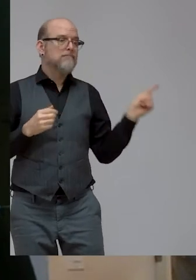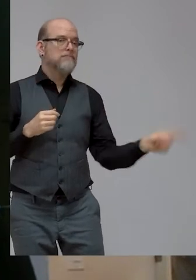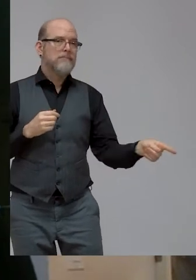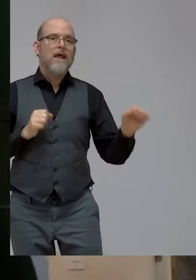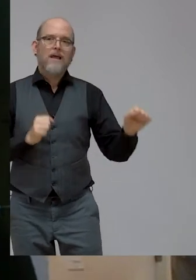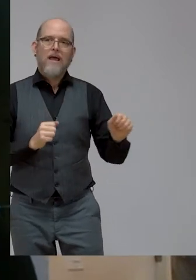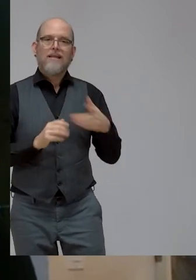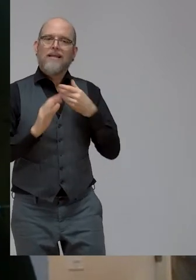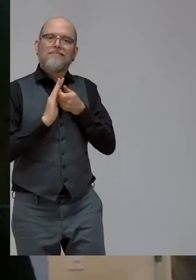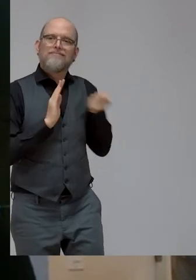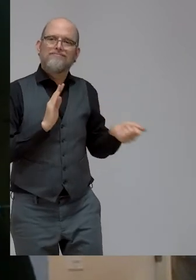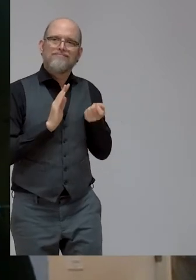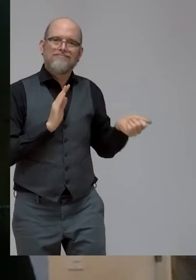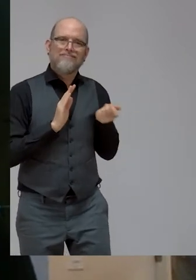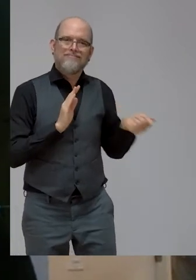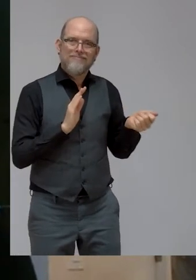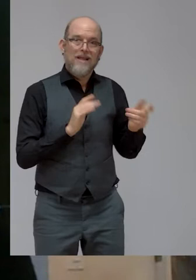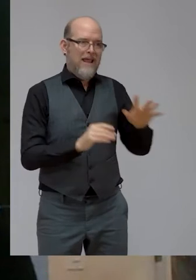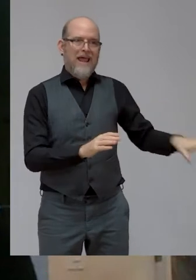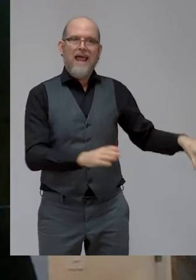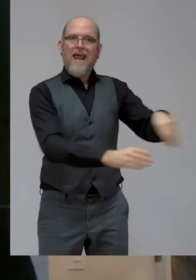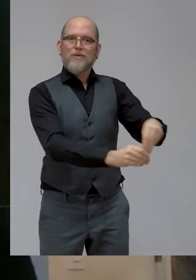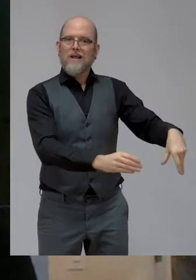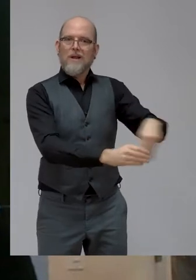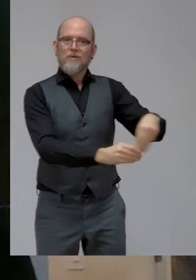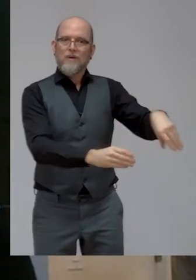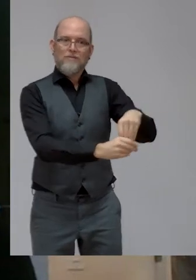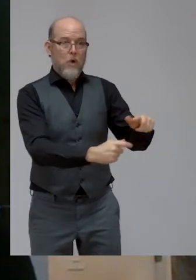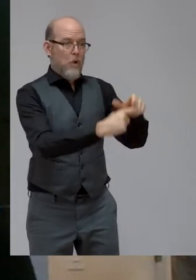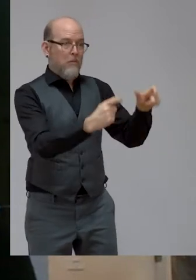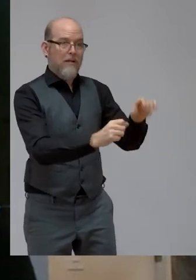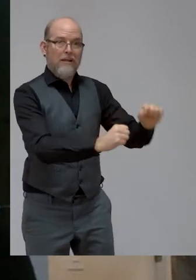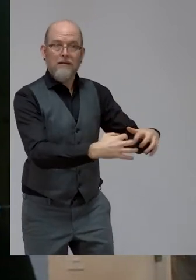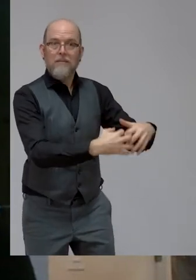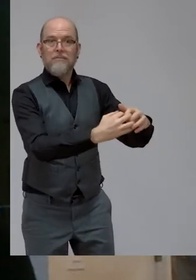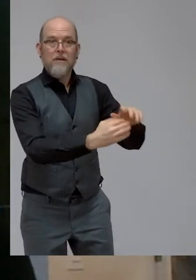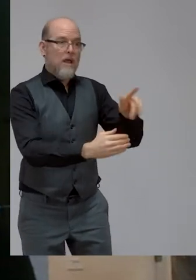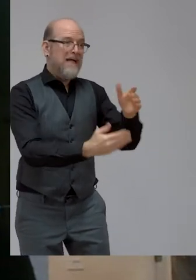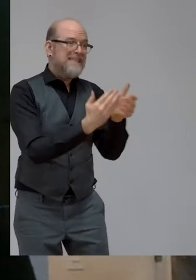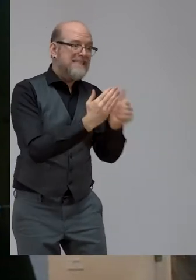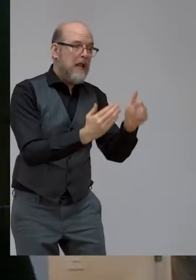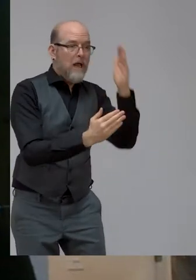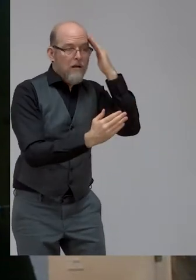with disabilities in entrepreneurship, skills development, and economic transformation.